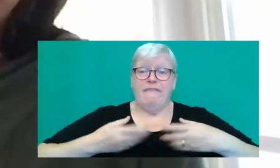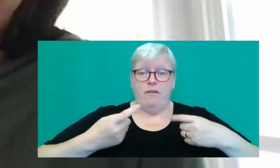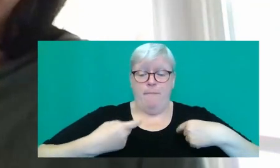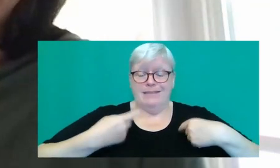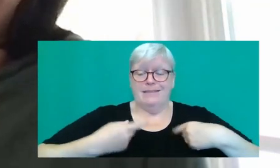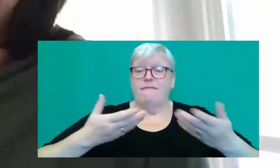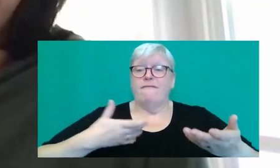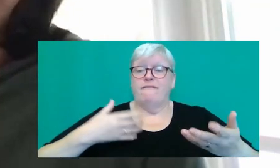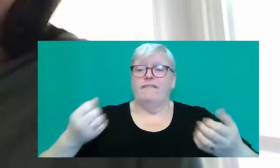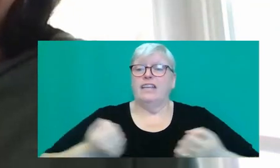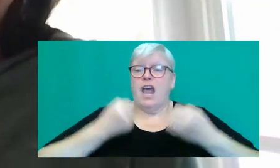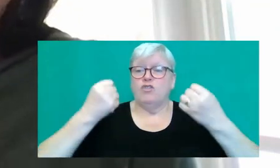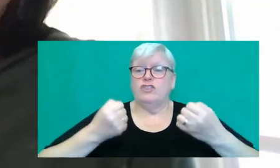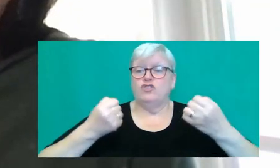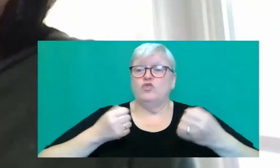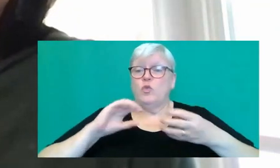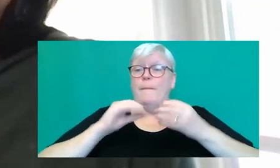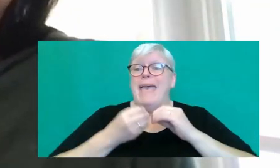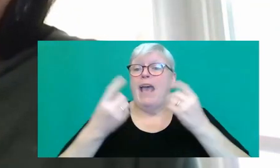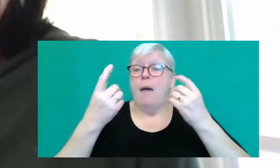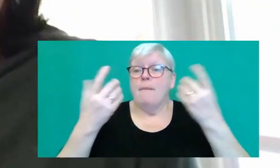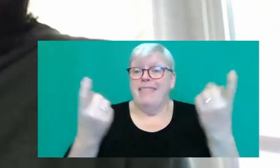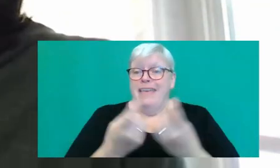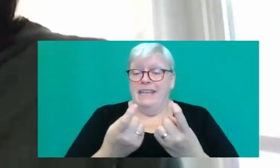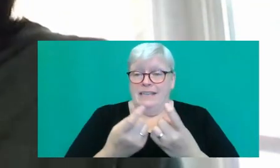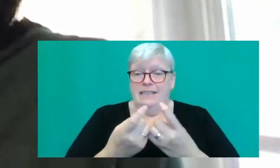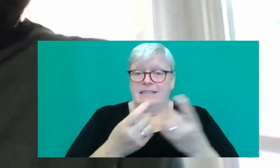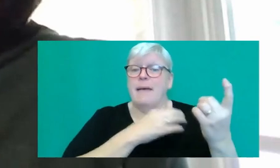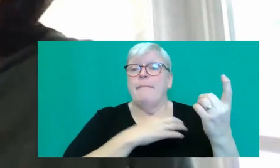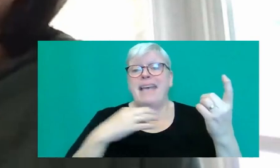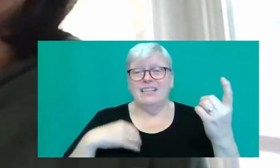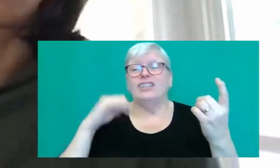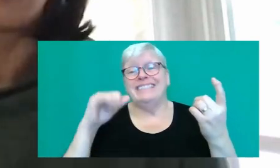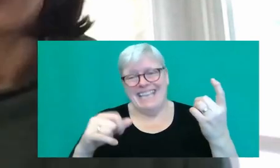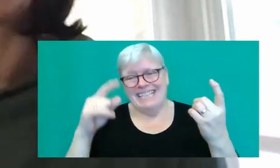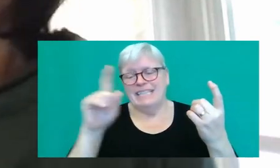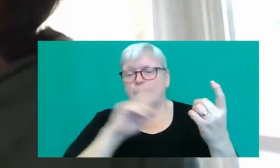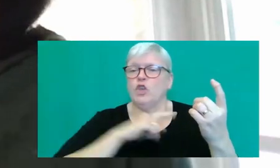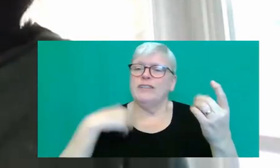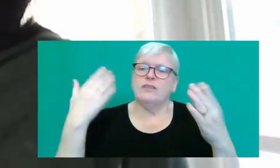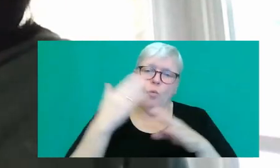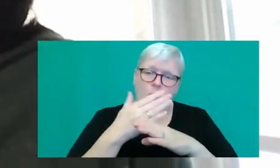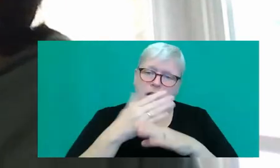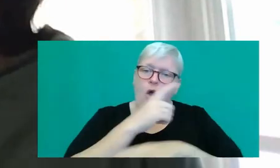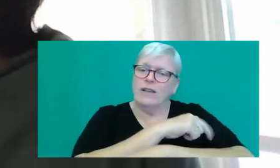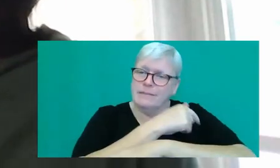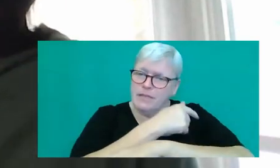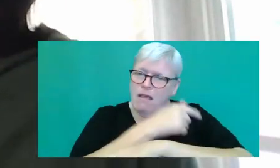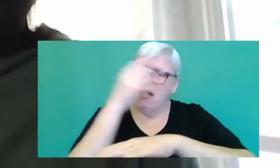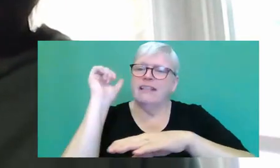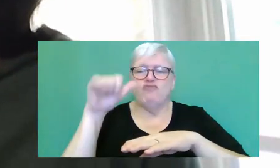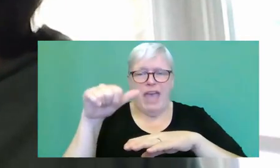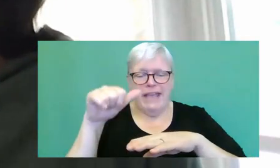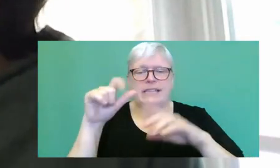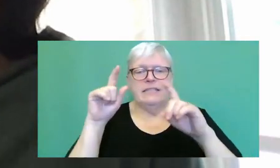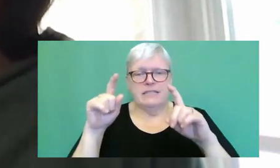up. Now that there's a medical side to the book, because of the hospital setting. again, without giving